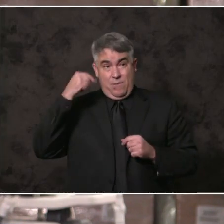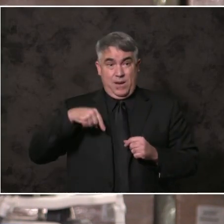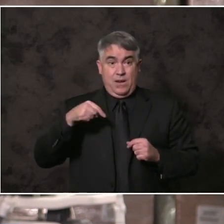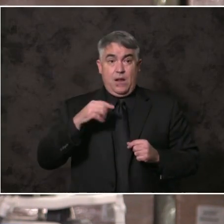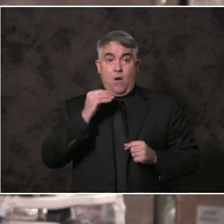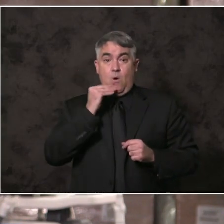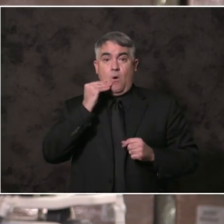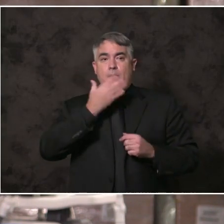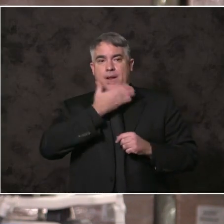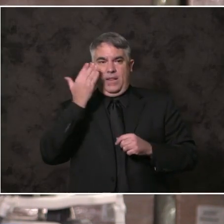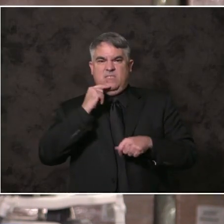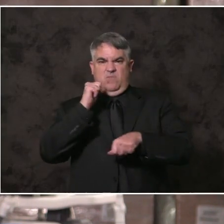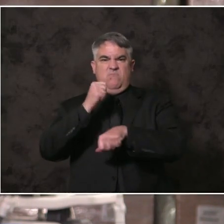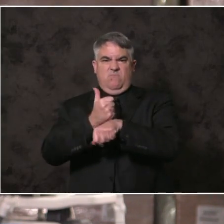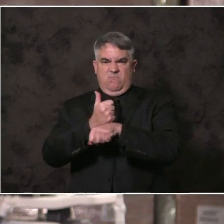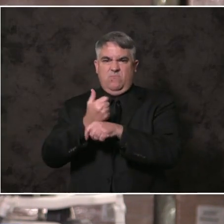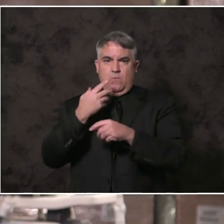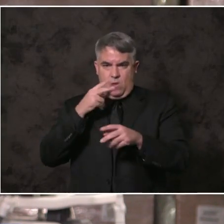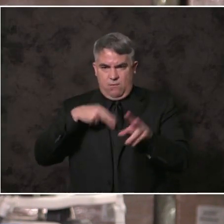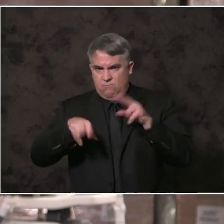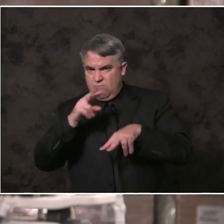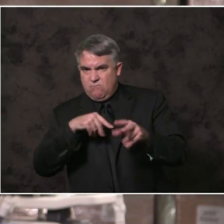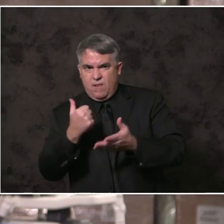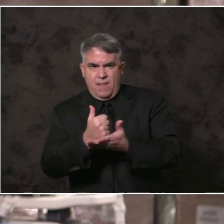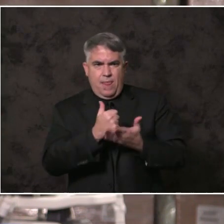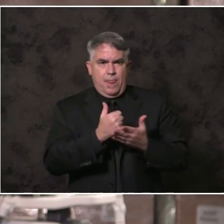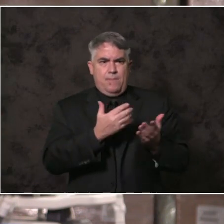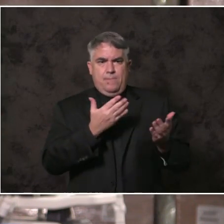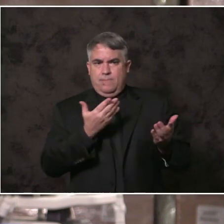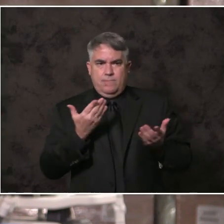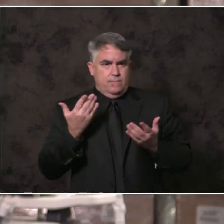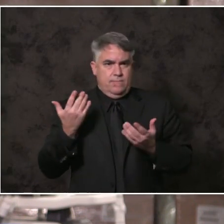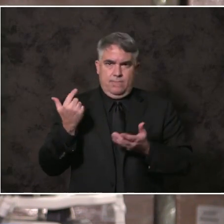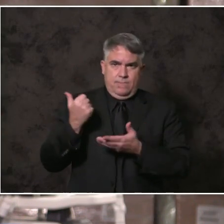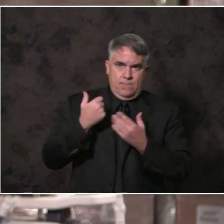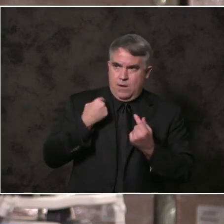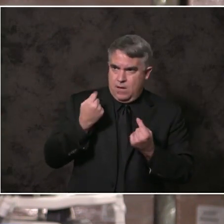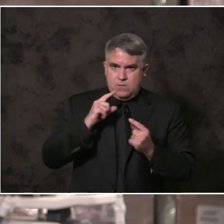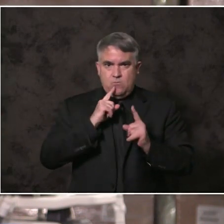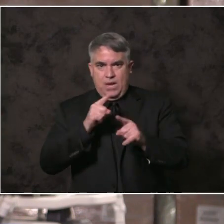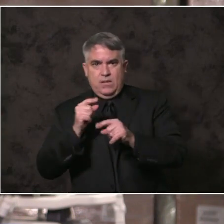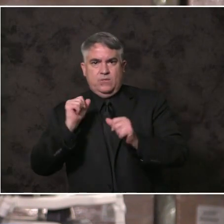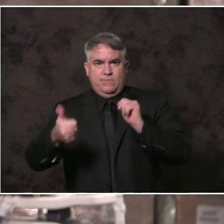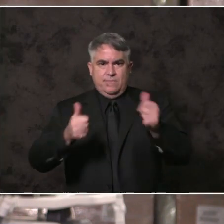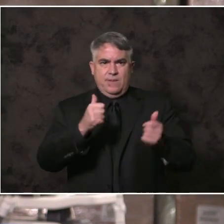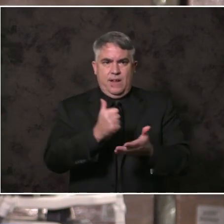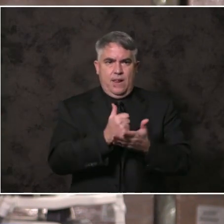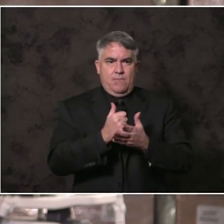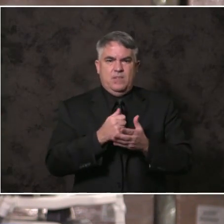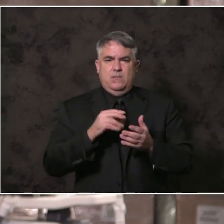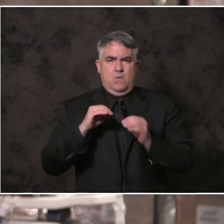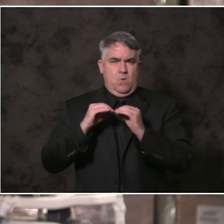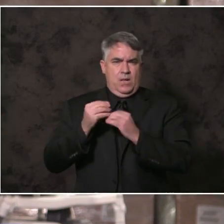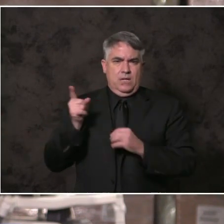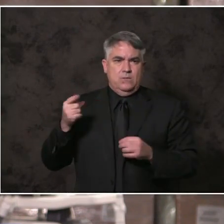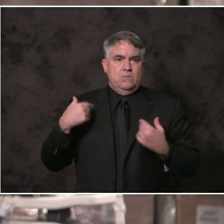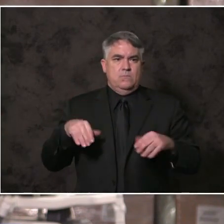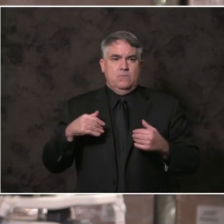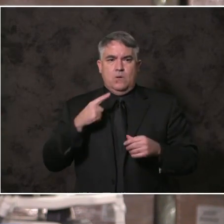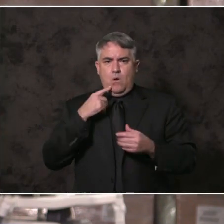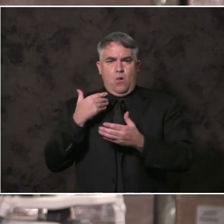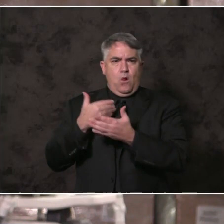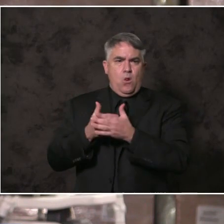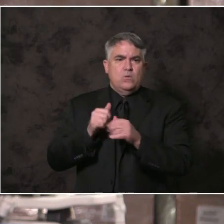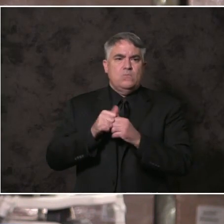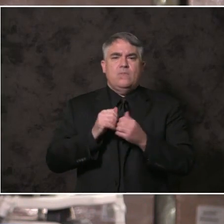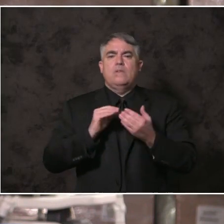is critical to streamlining our regional response. This office will allow us to work more closely with local cities. In